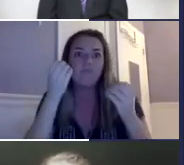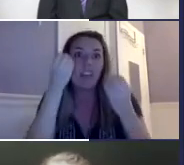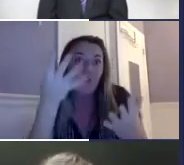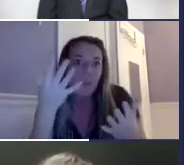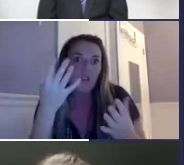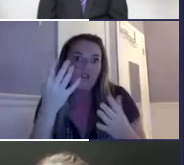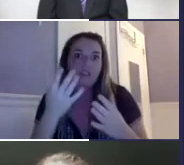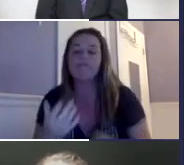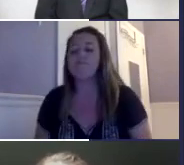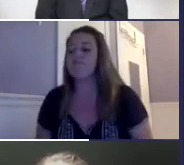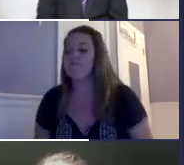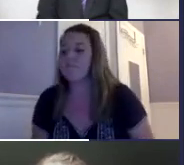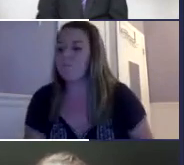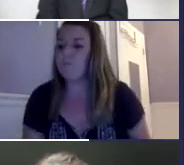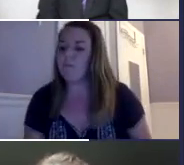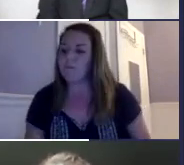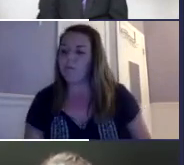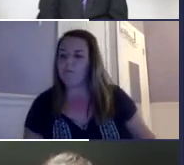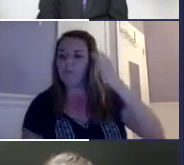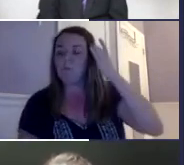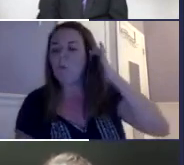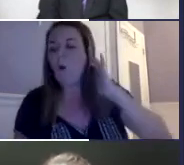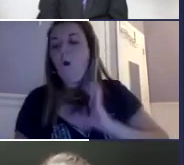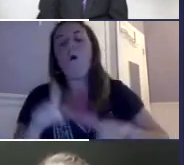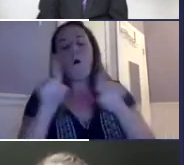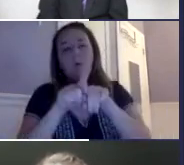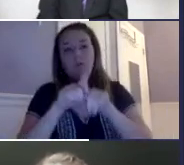and down to write a lot. They'll miss a lot of information doing that.